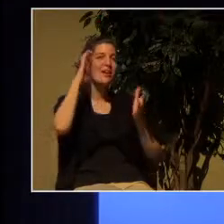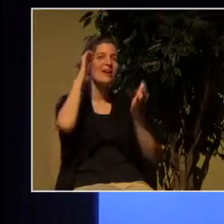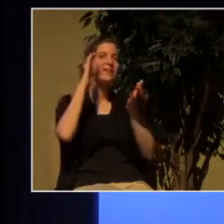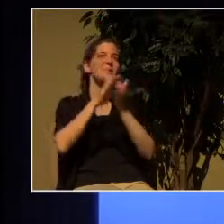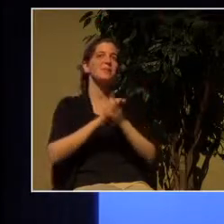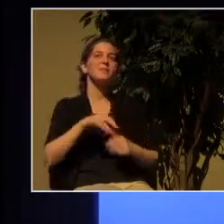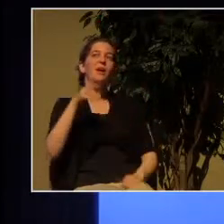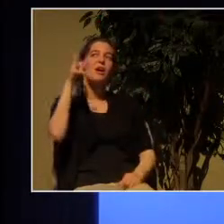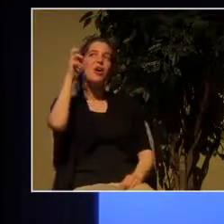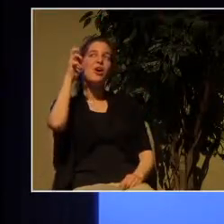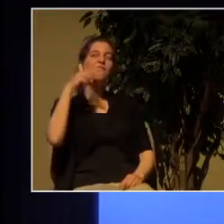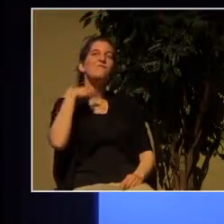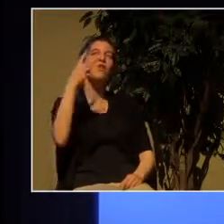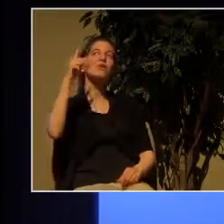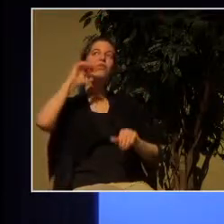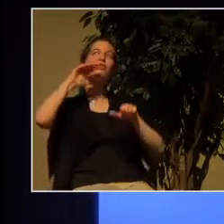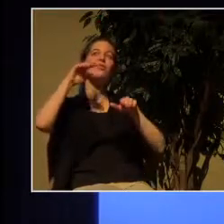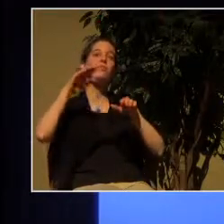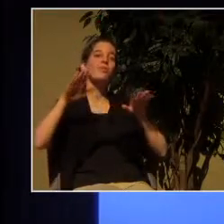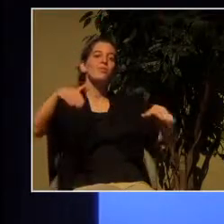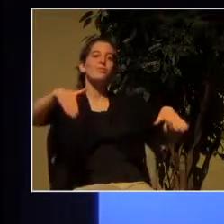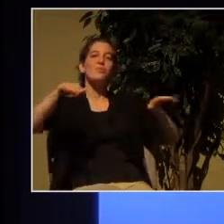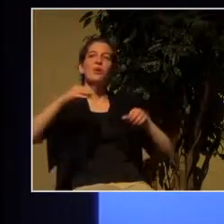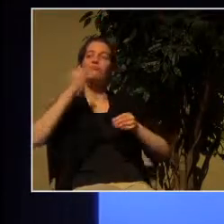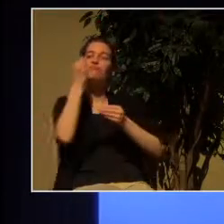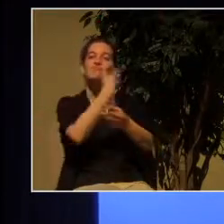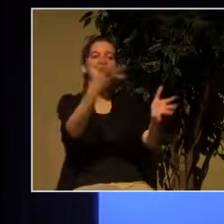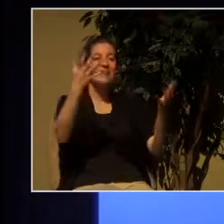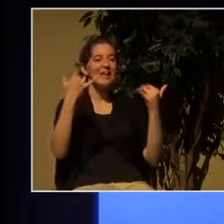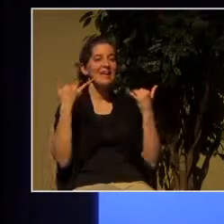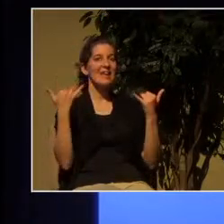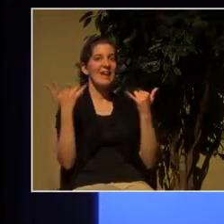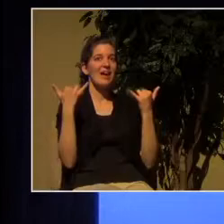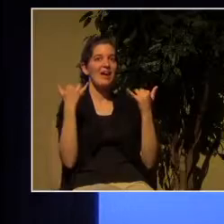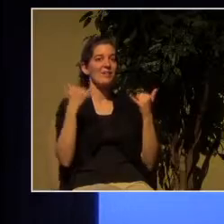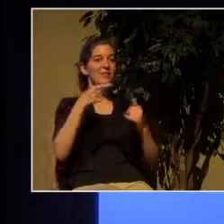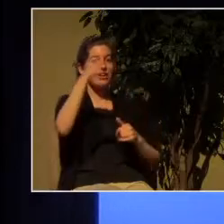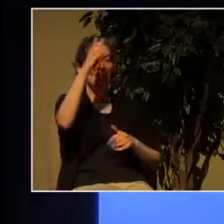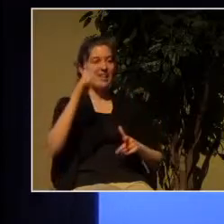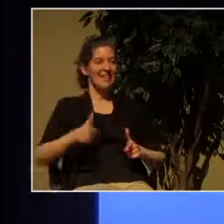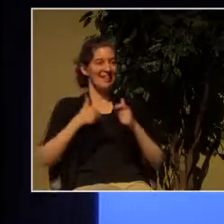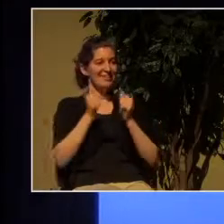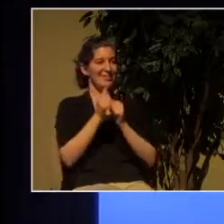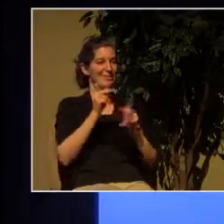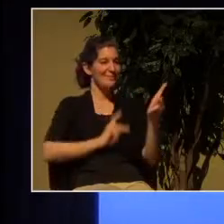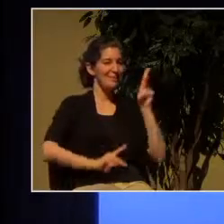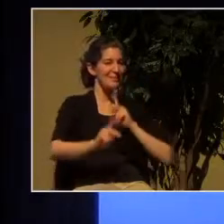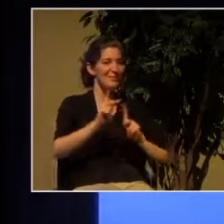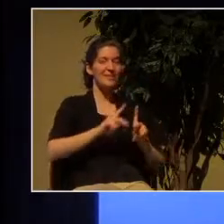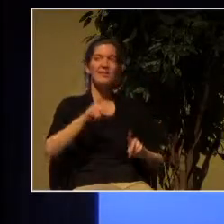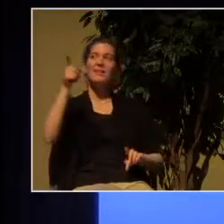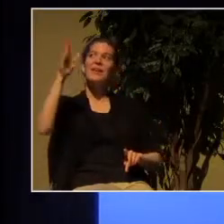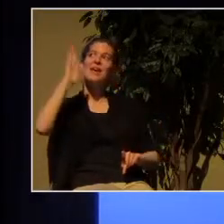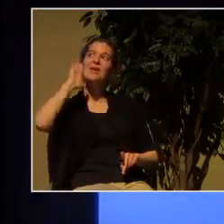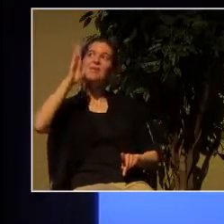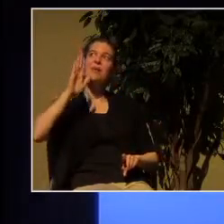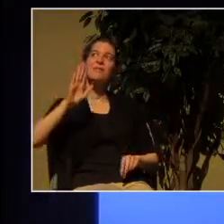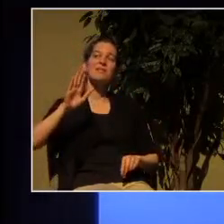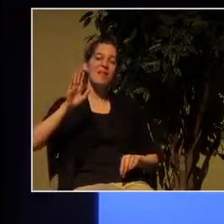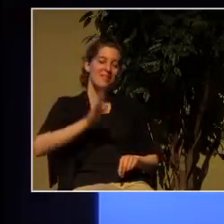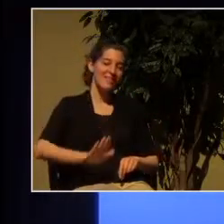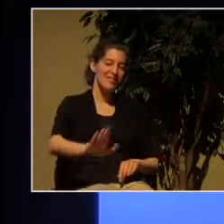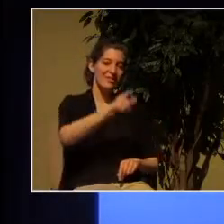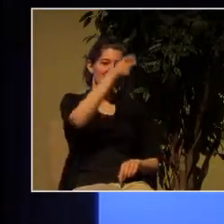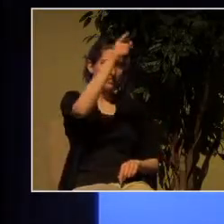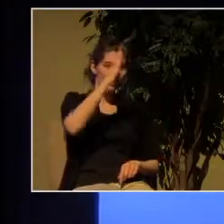men and he will live with them and they will be his people and God himself will be with them and be their God